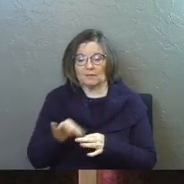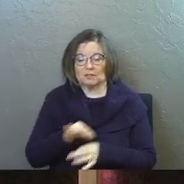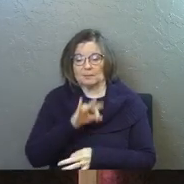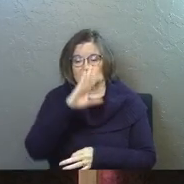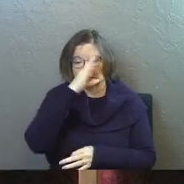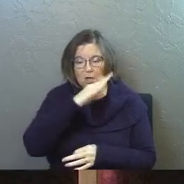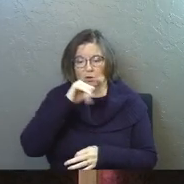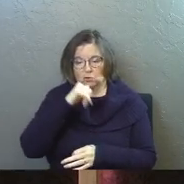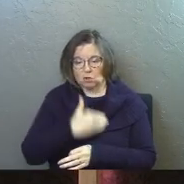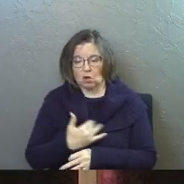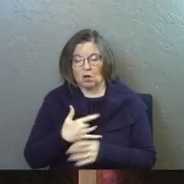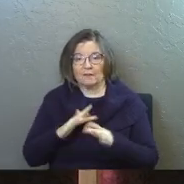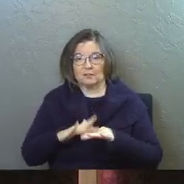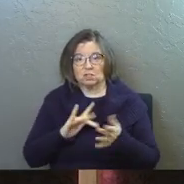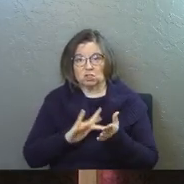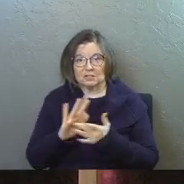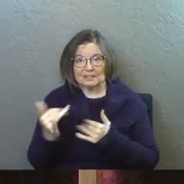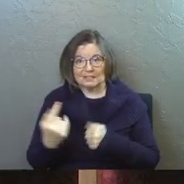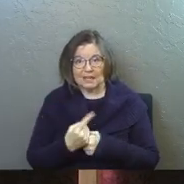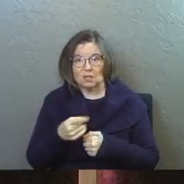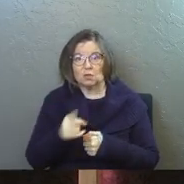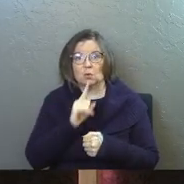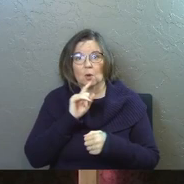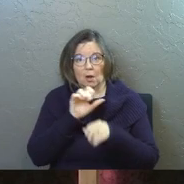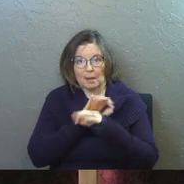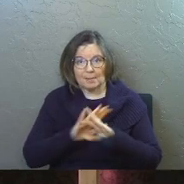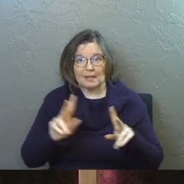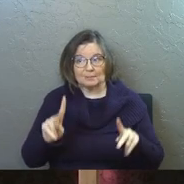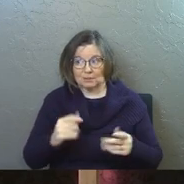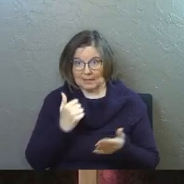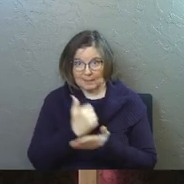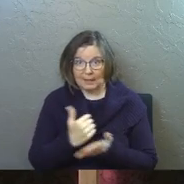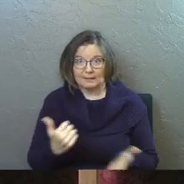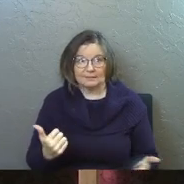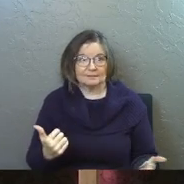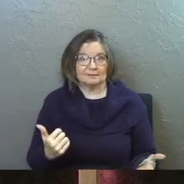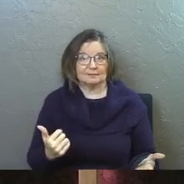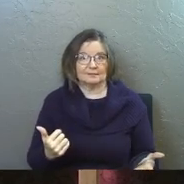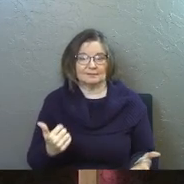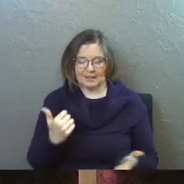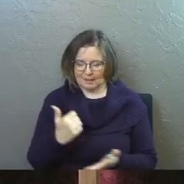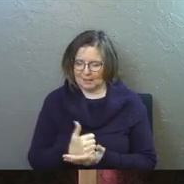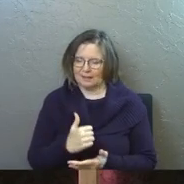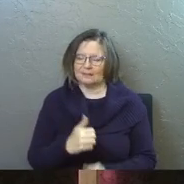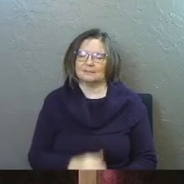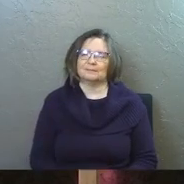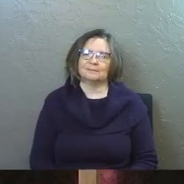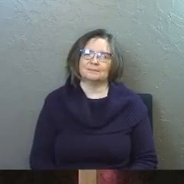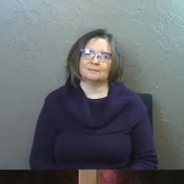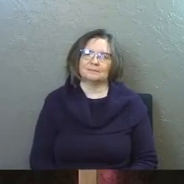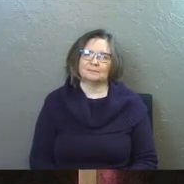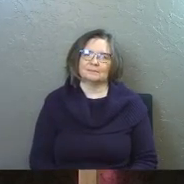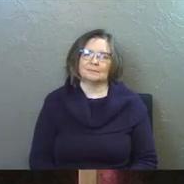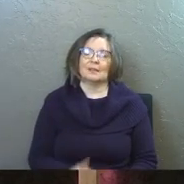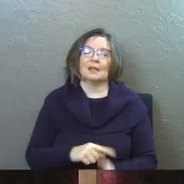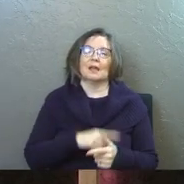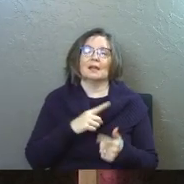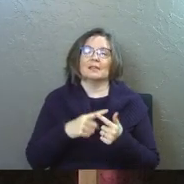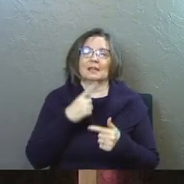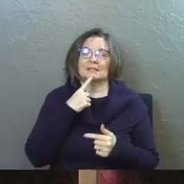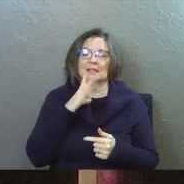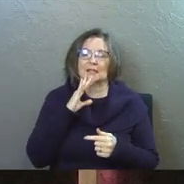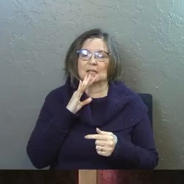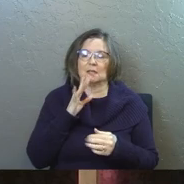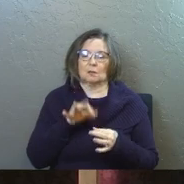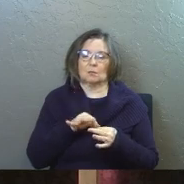spiritual son or daughter of Jesus today, you are a blessed person. Amen. Amen. And then it says he